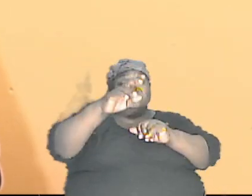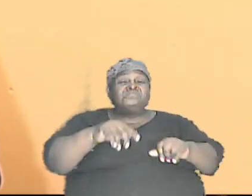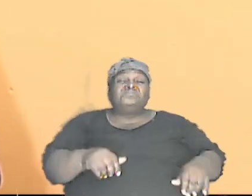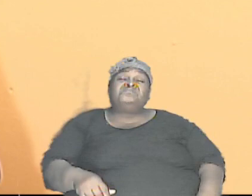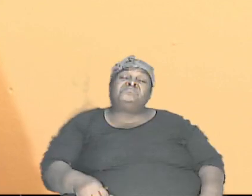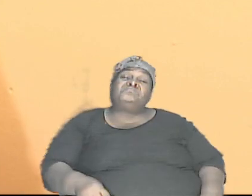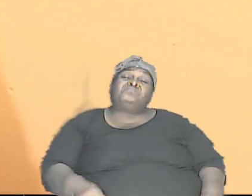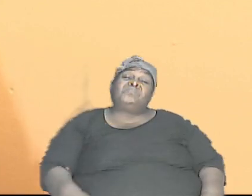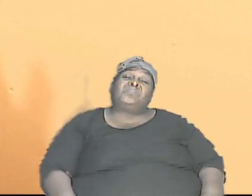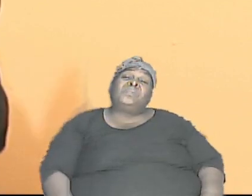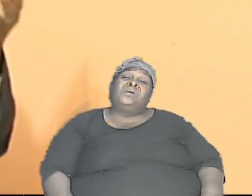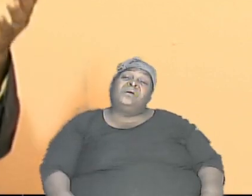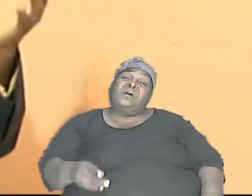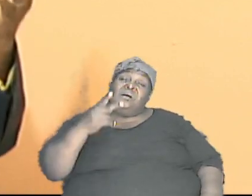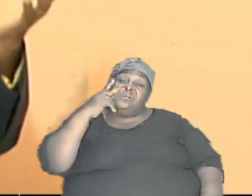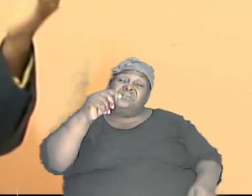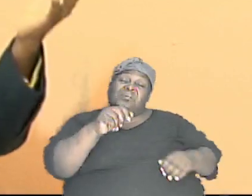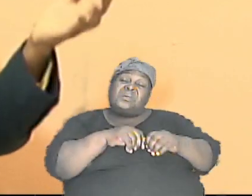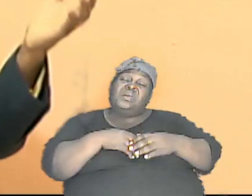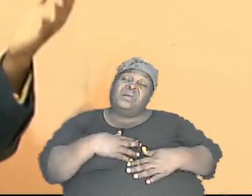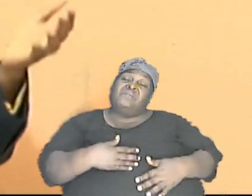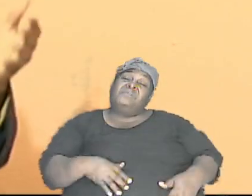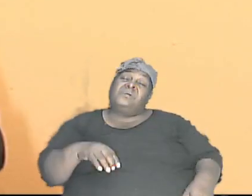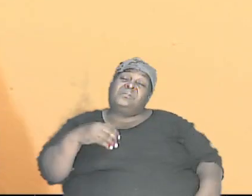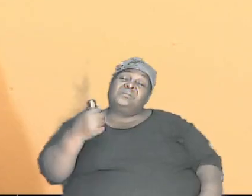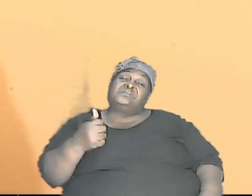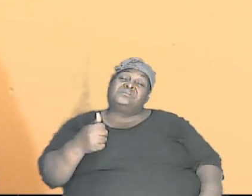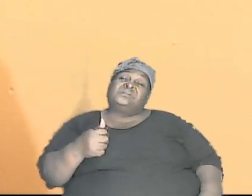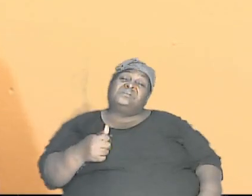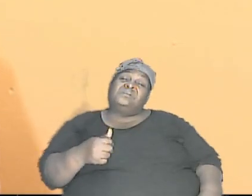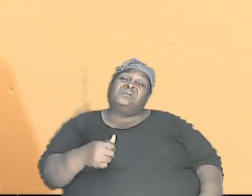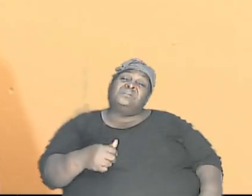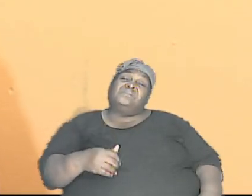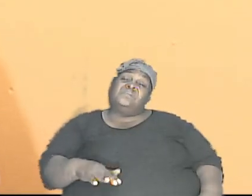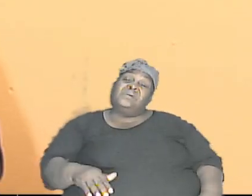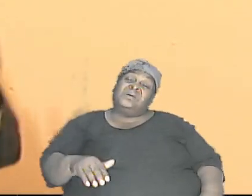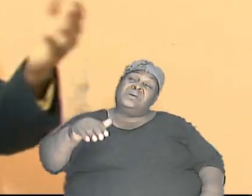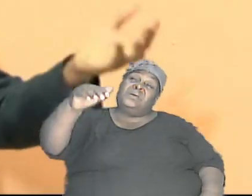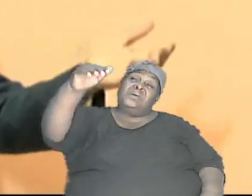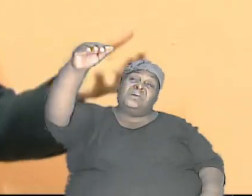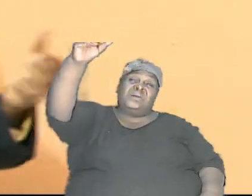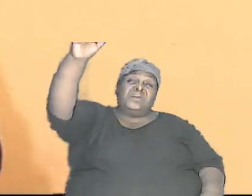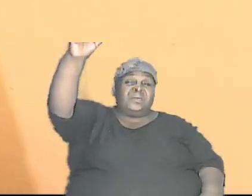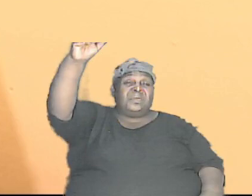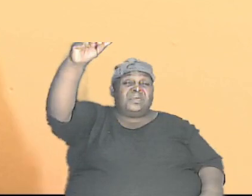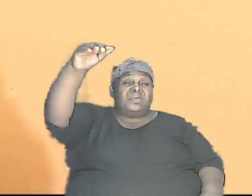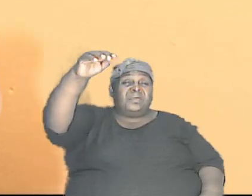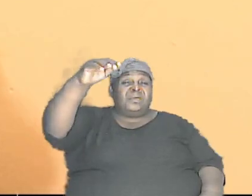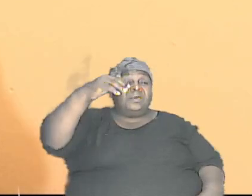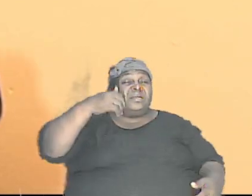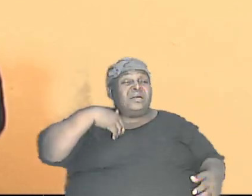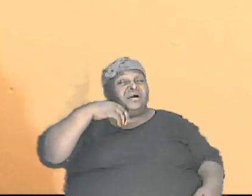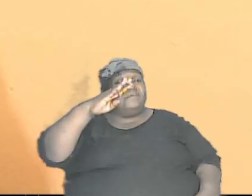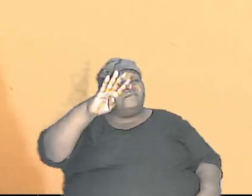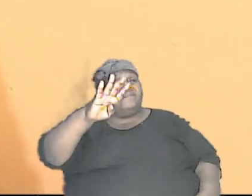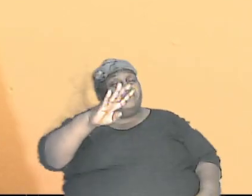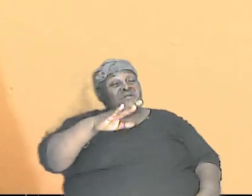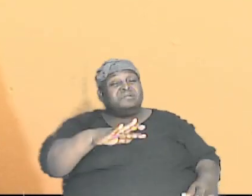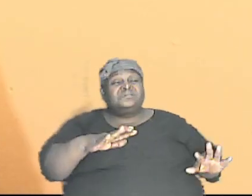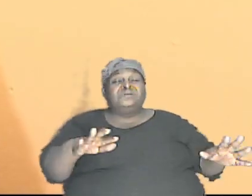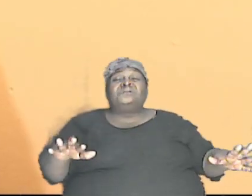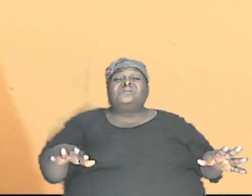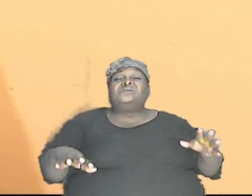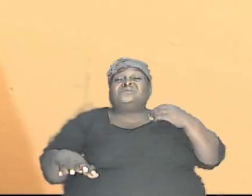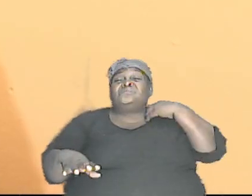or you might say everybody else have a particular height and one you know you have four children and everybody is a certain height and